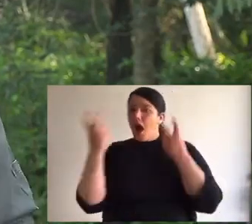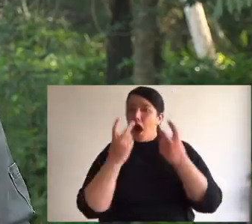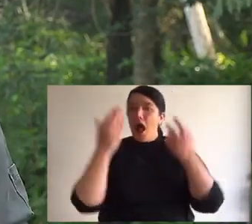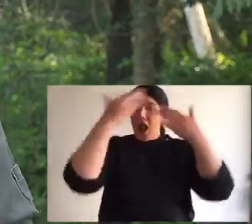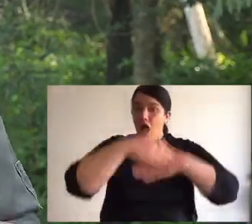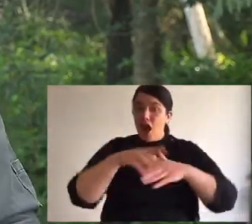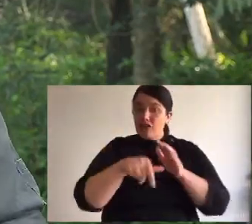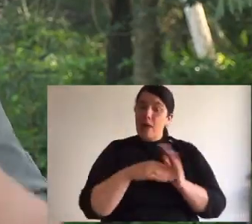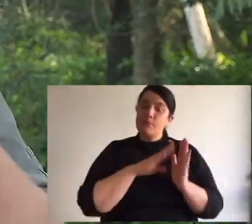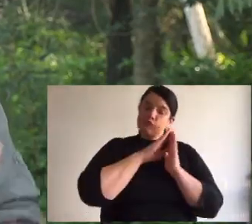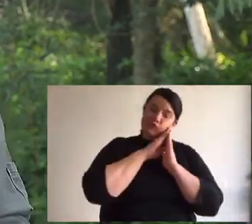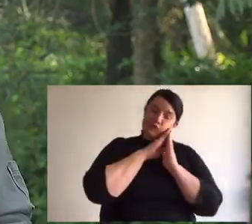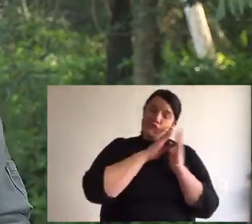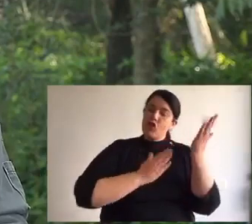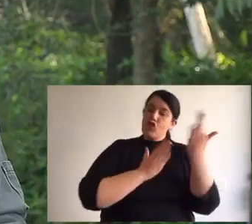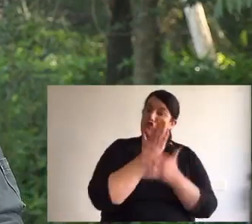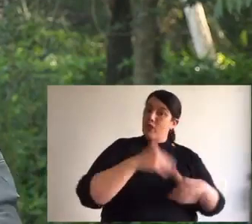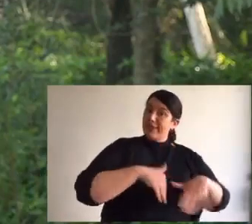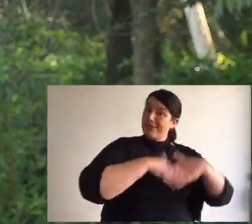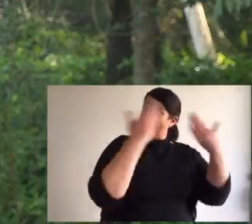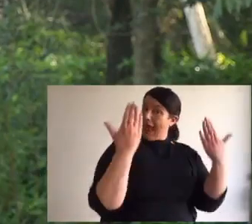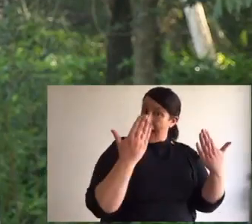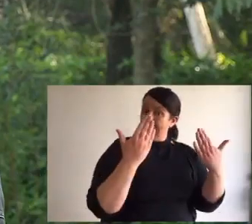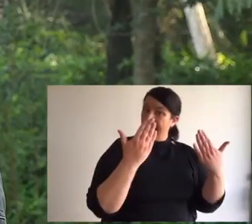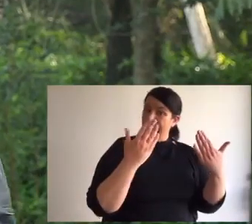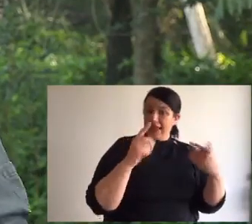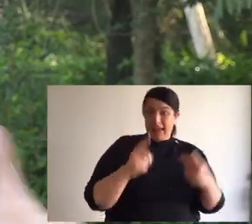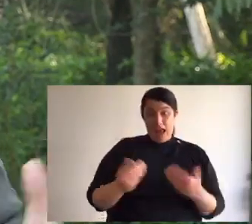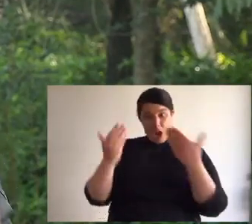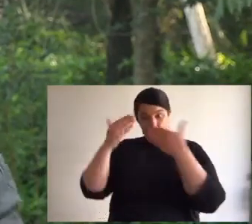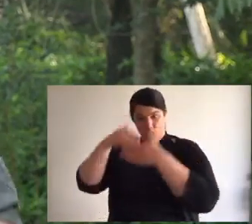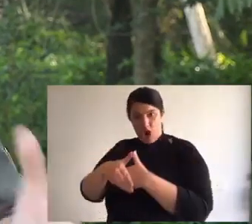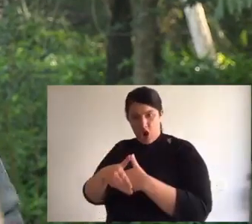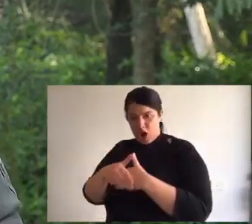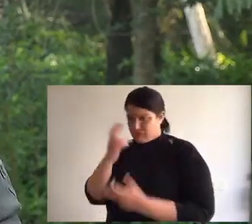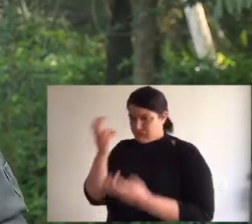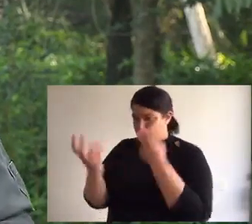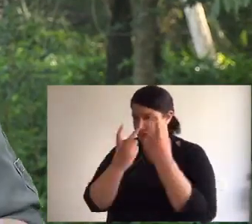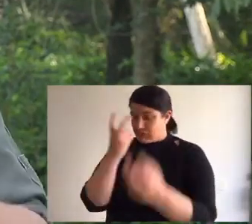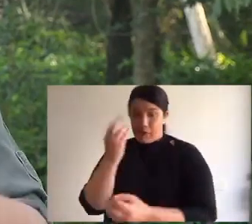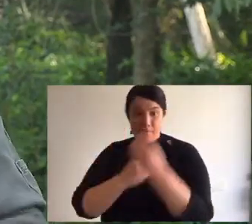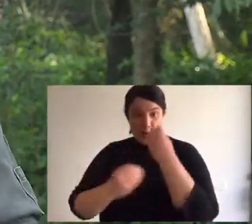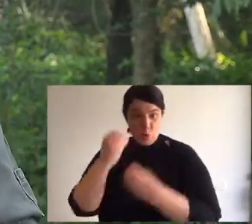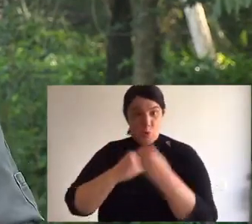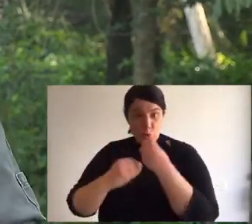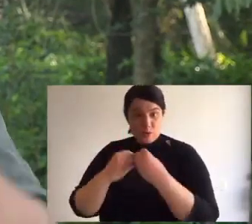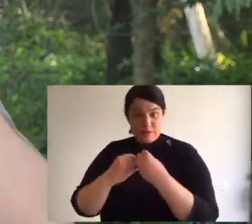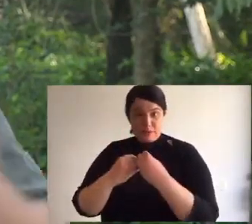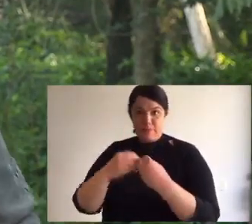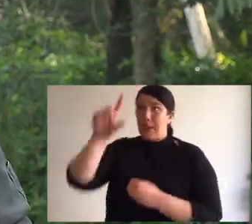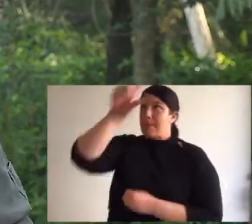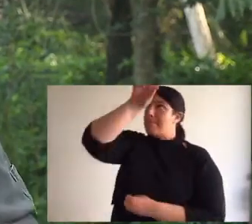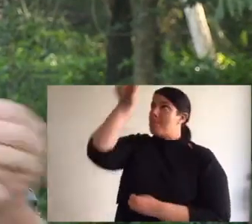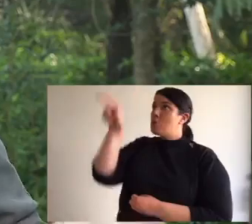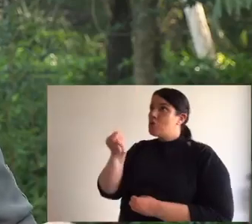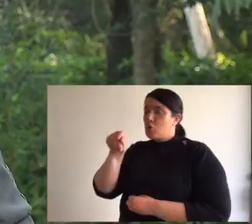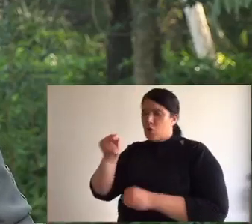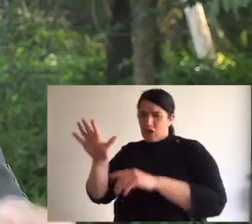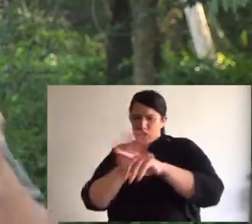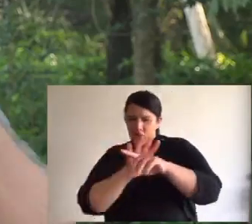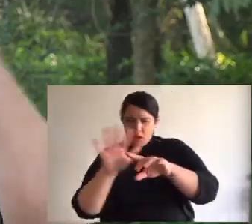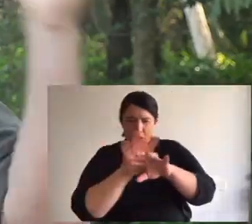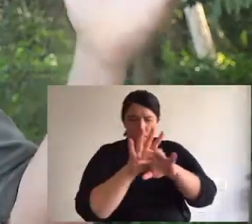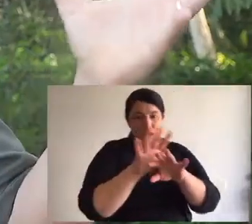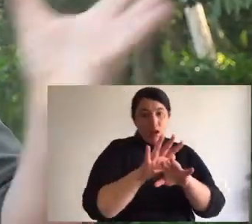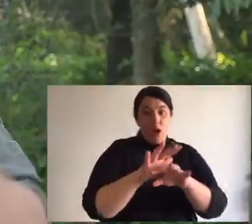But you think it's a nocturnal hunter. Okay, so it sleeps through the day in a hollow log or somewhere like that. And it's a nocturnal hunter. Now at night when it's dark